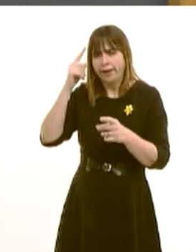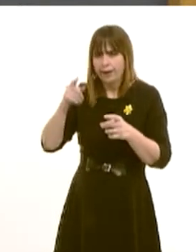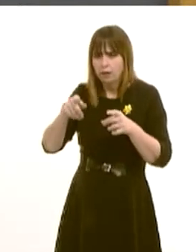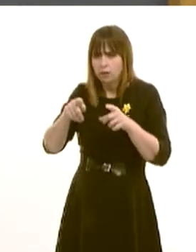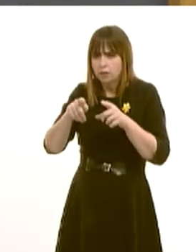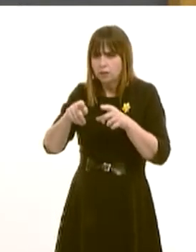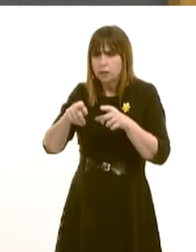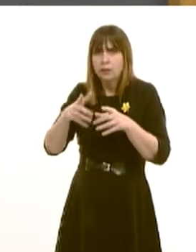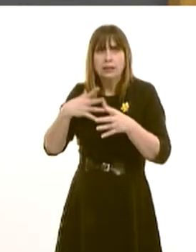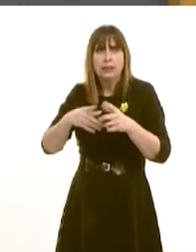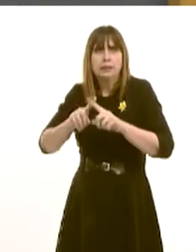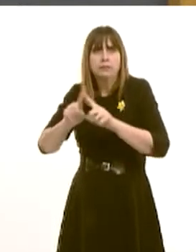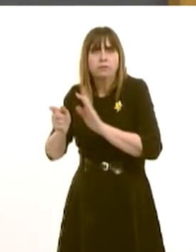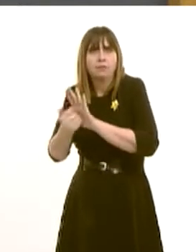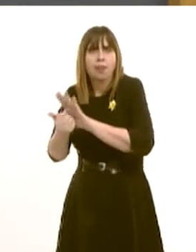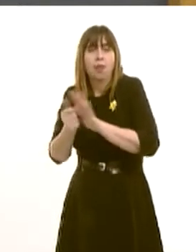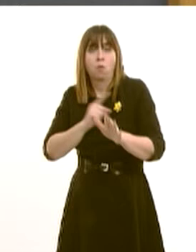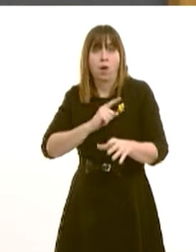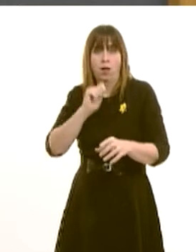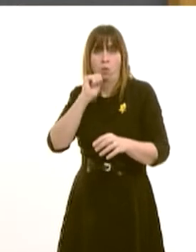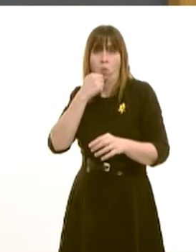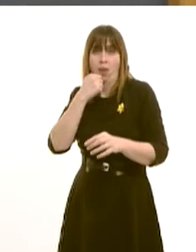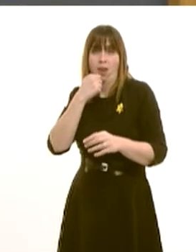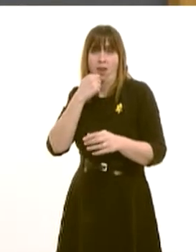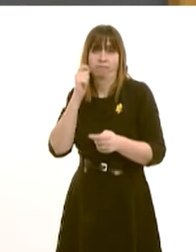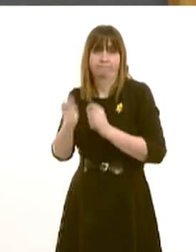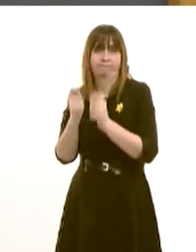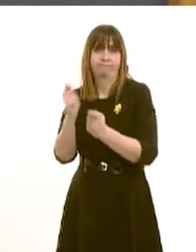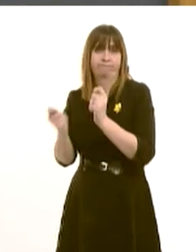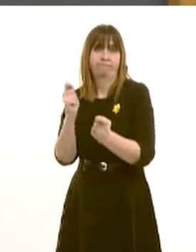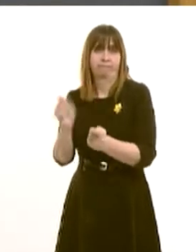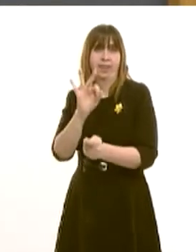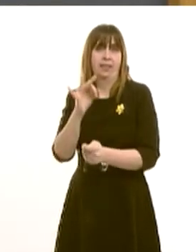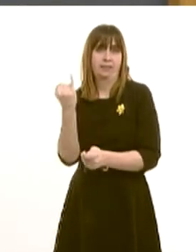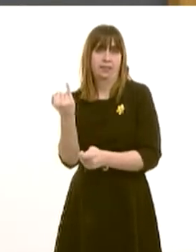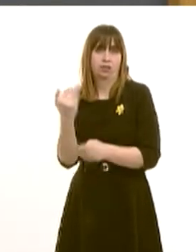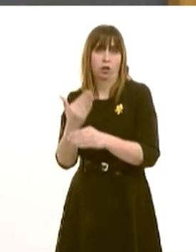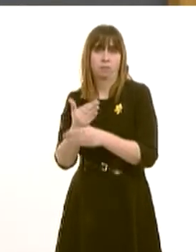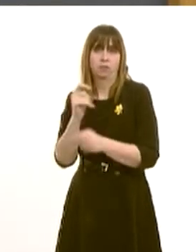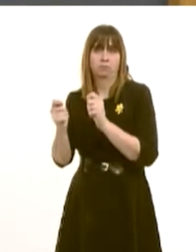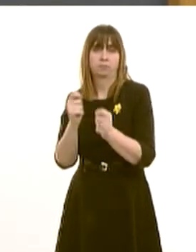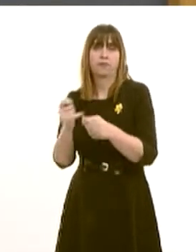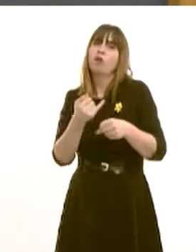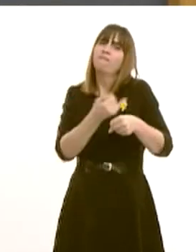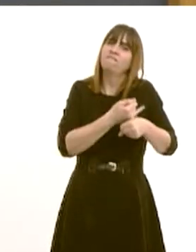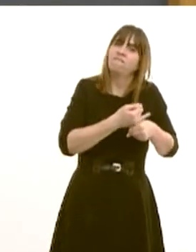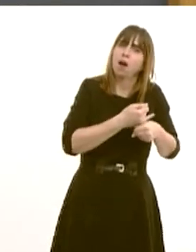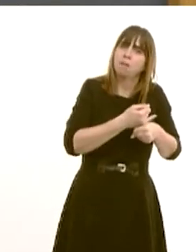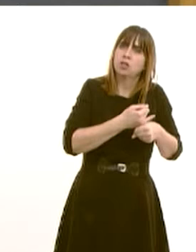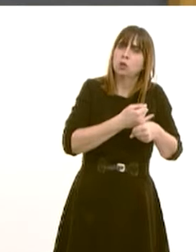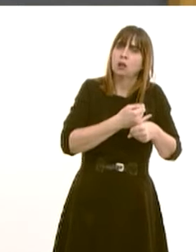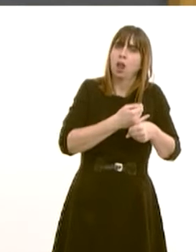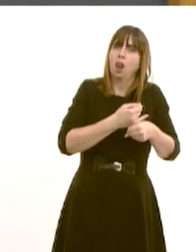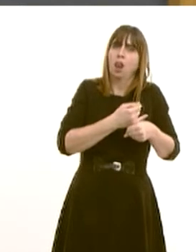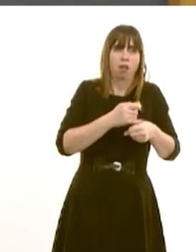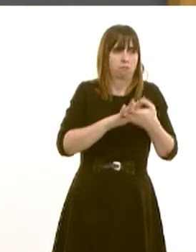view of the fact that 86 roles are being lost. The manufacture of paper products used in the pharmaceutical industry are going to